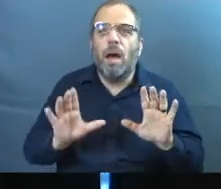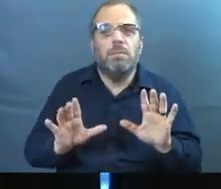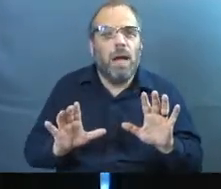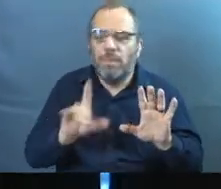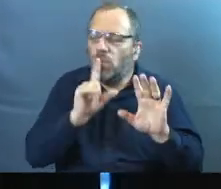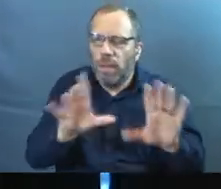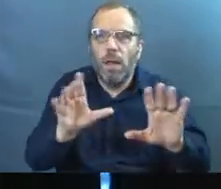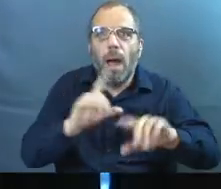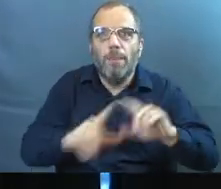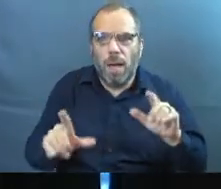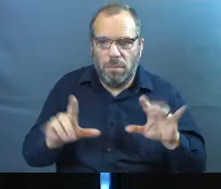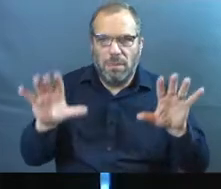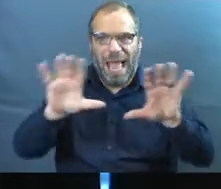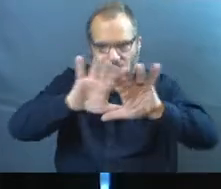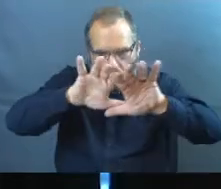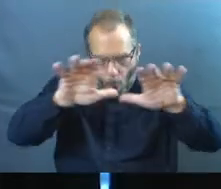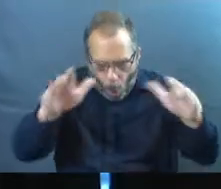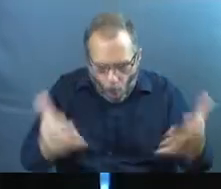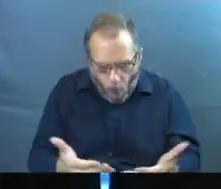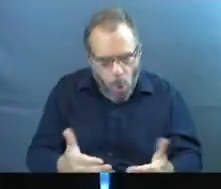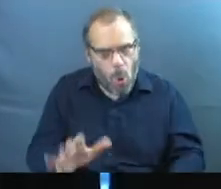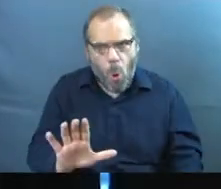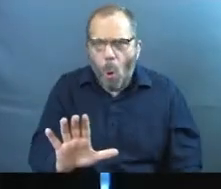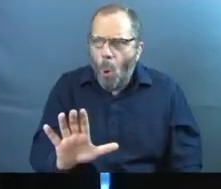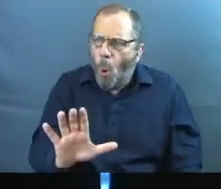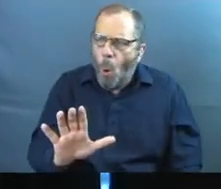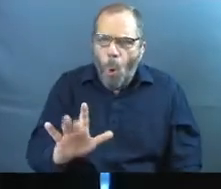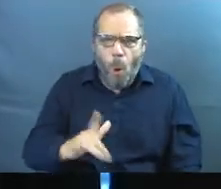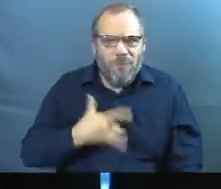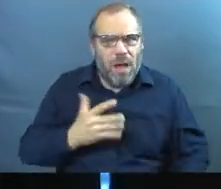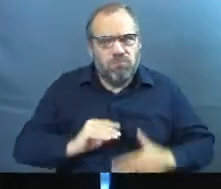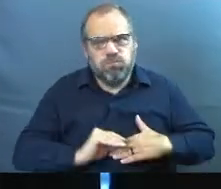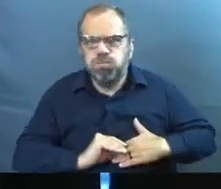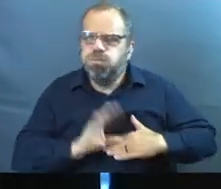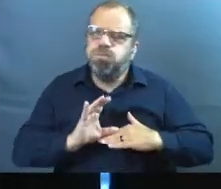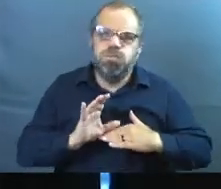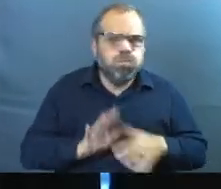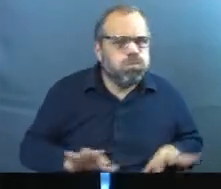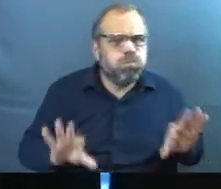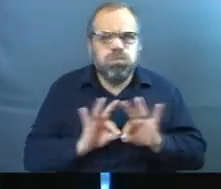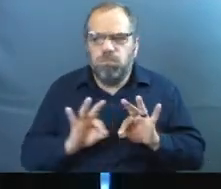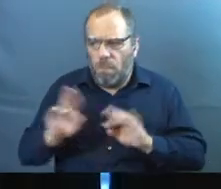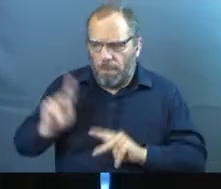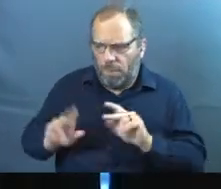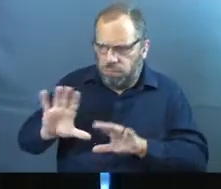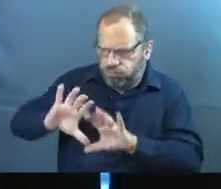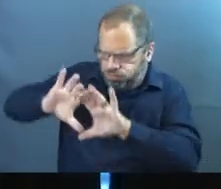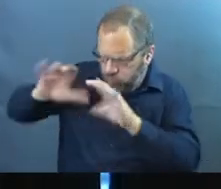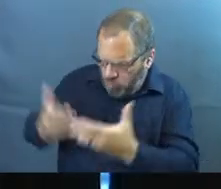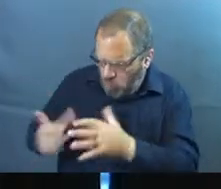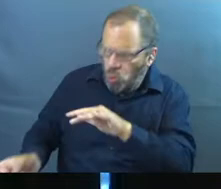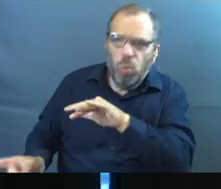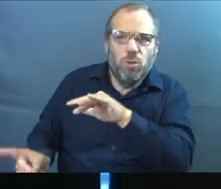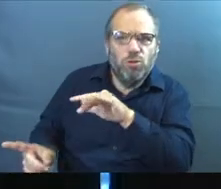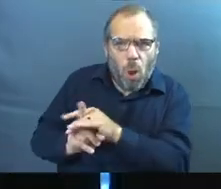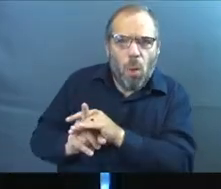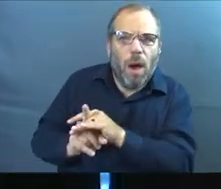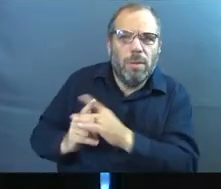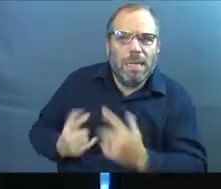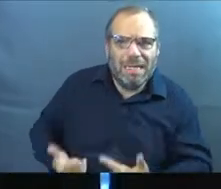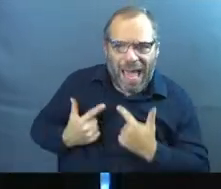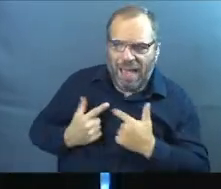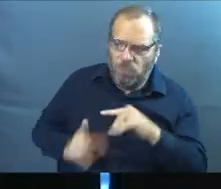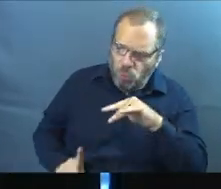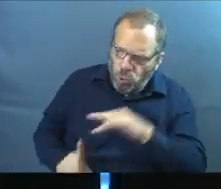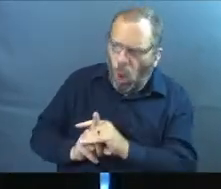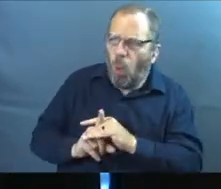real. But as a whole, man, is it a great thing? Is it a important thing to have people in your life who will show up, who